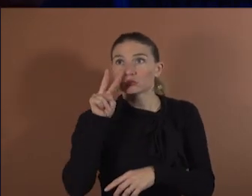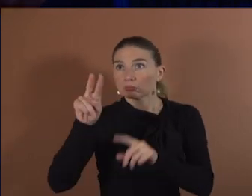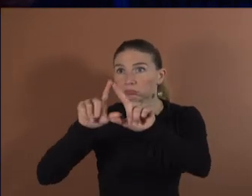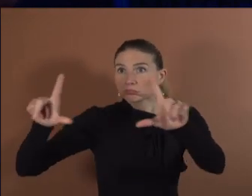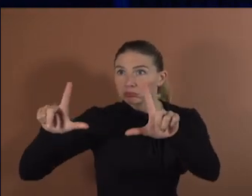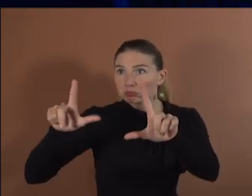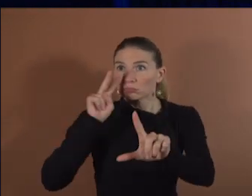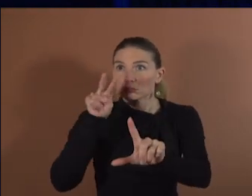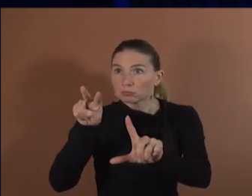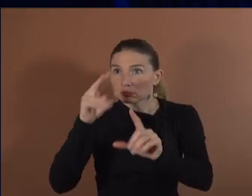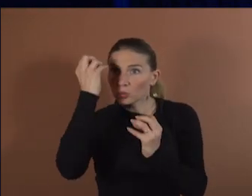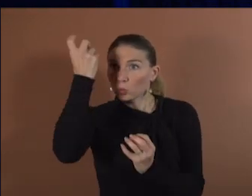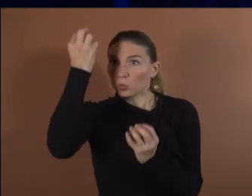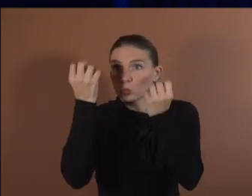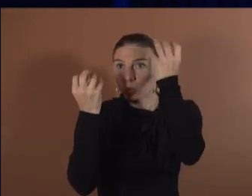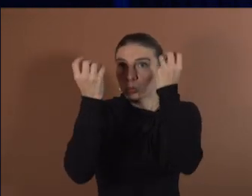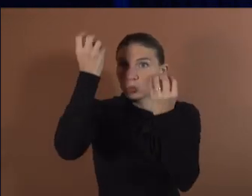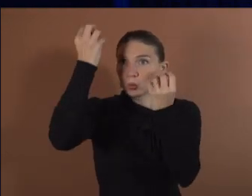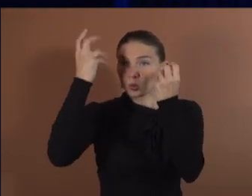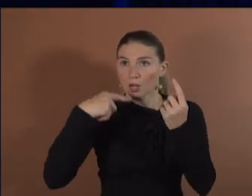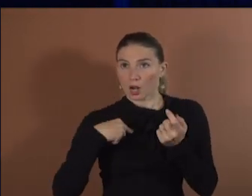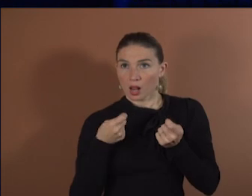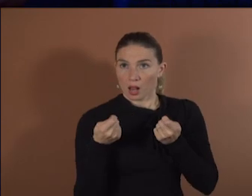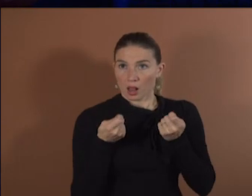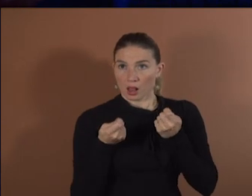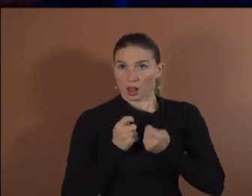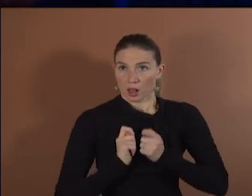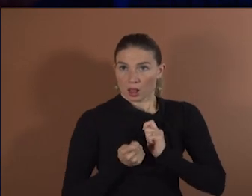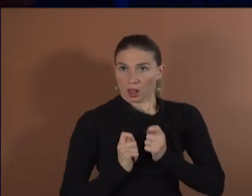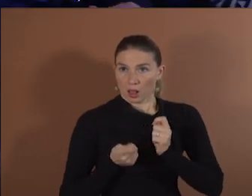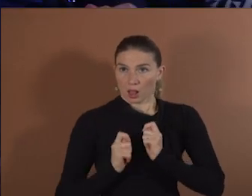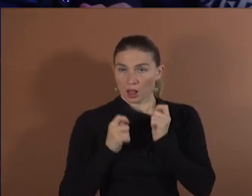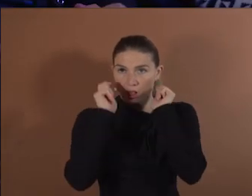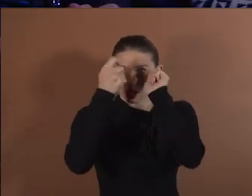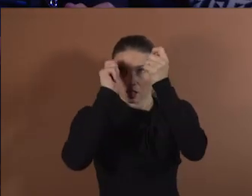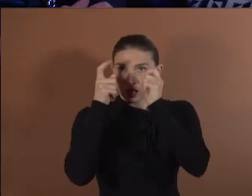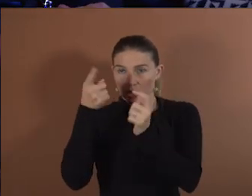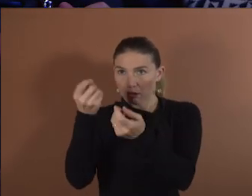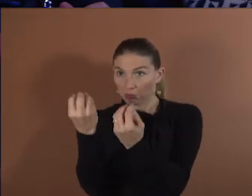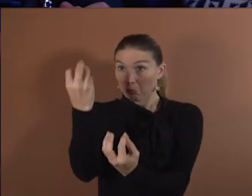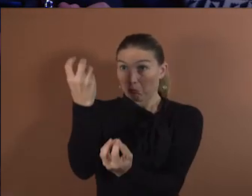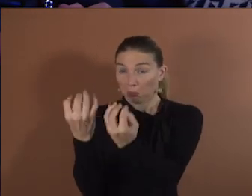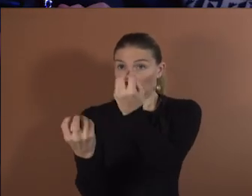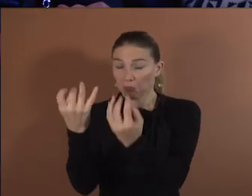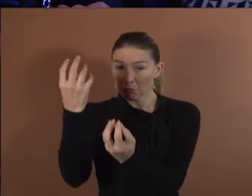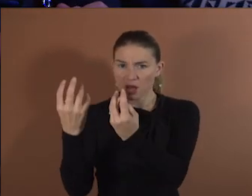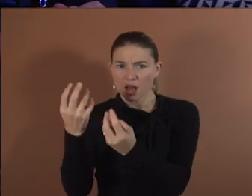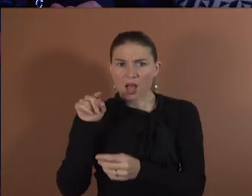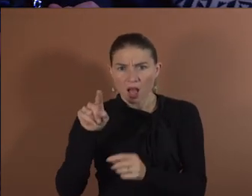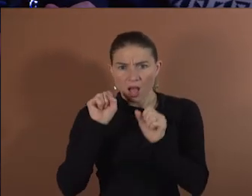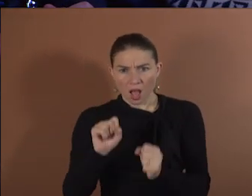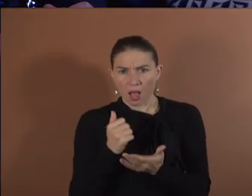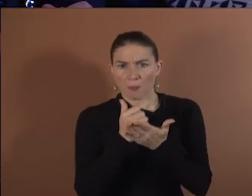Because we want often to extract data from tiny regions in the brain like the amygdala, we need a technique which has a high